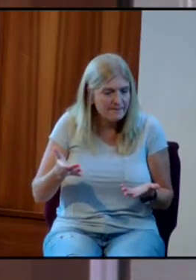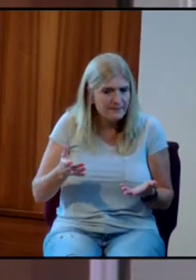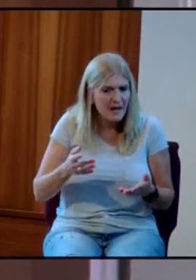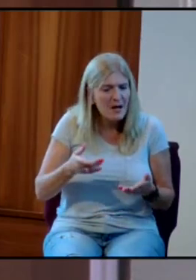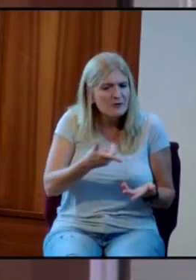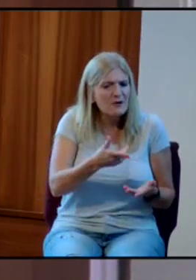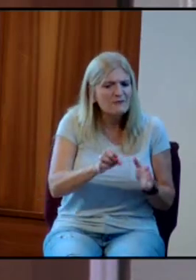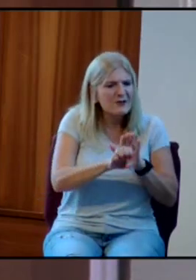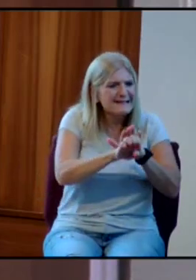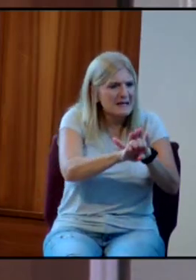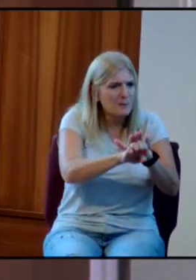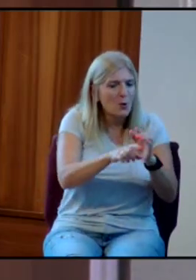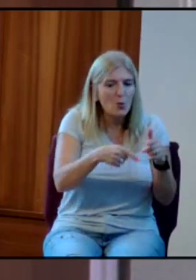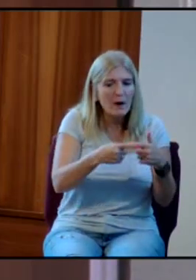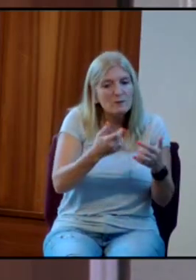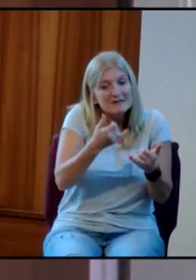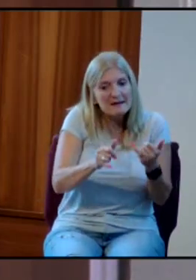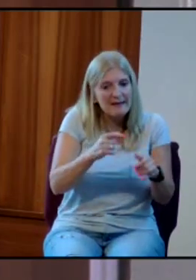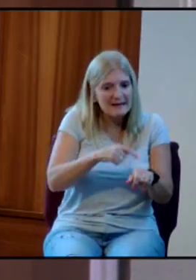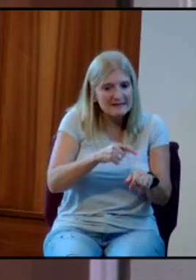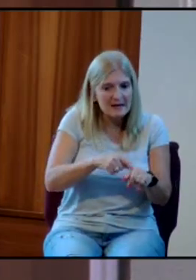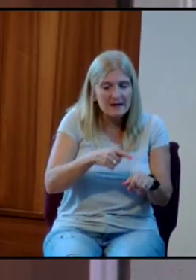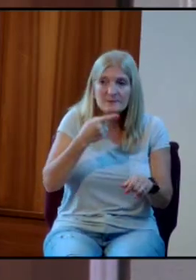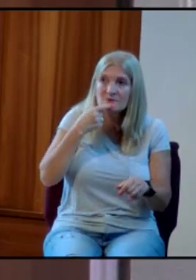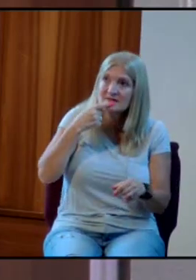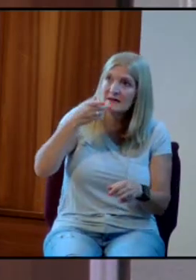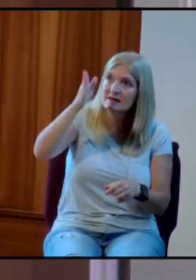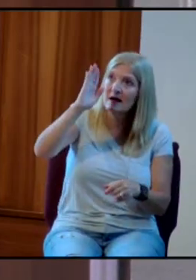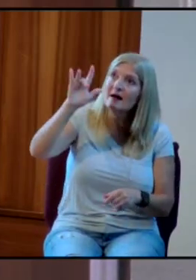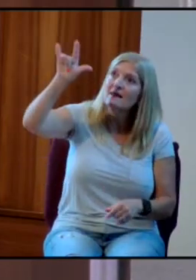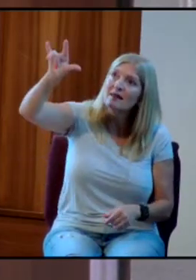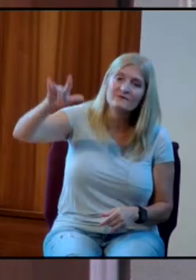last time you said to God from your heart of hearts, I love you?